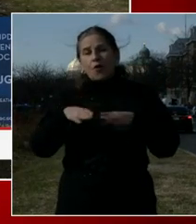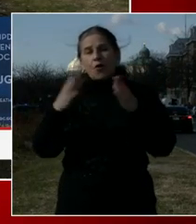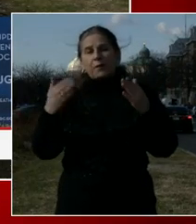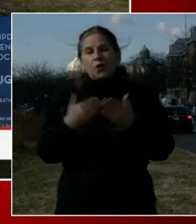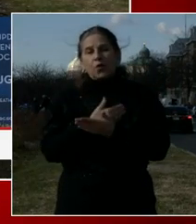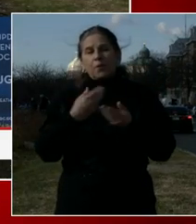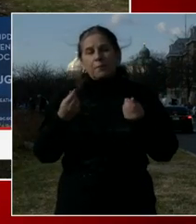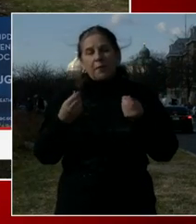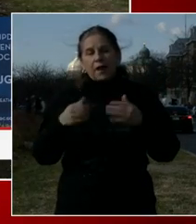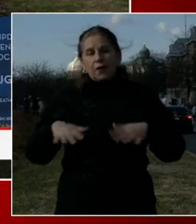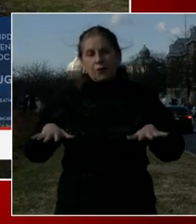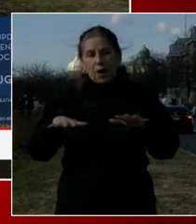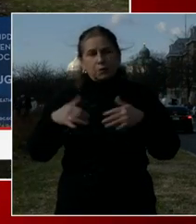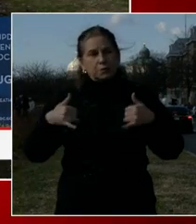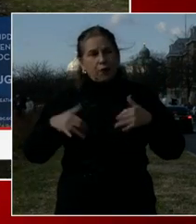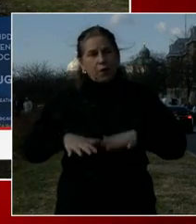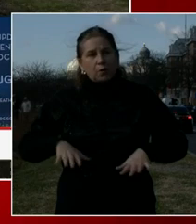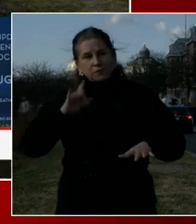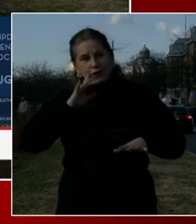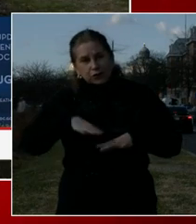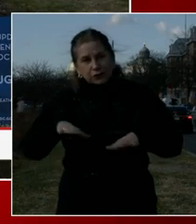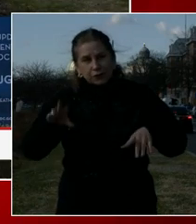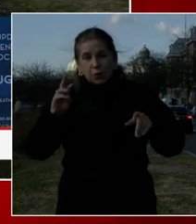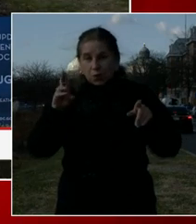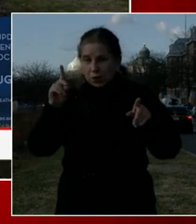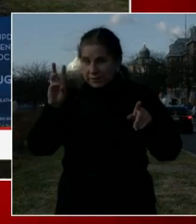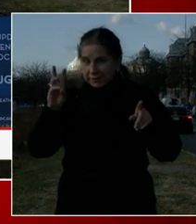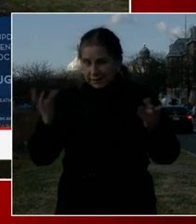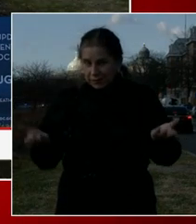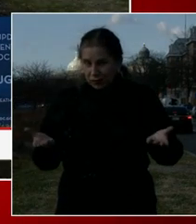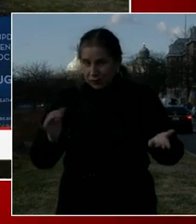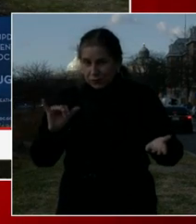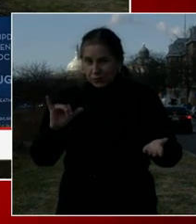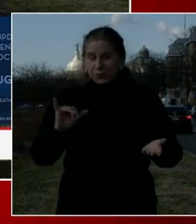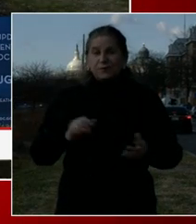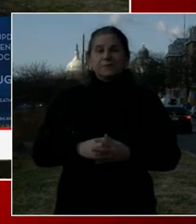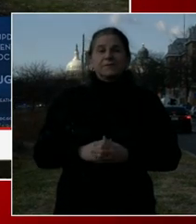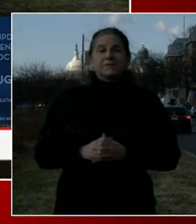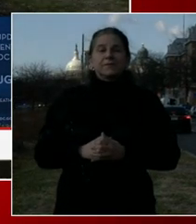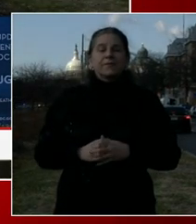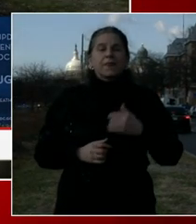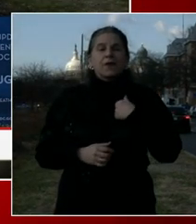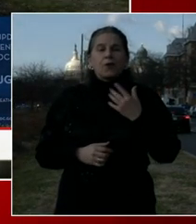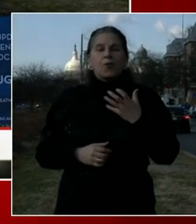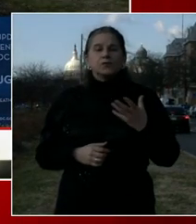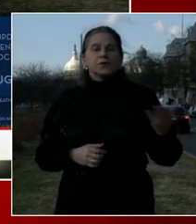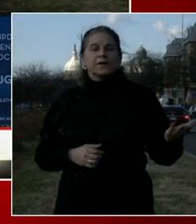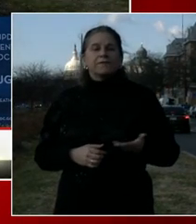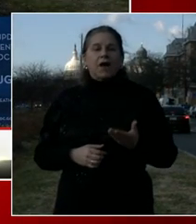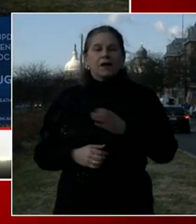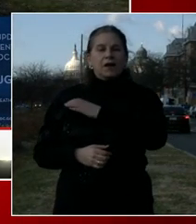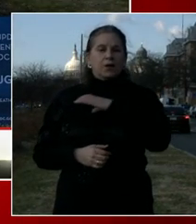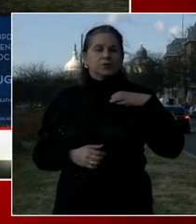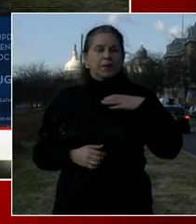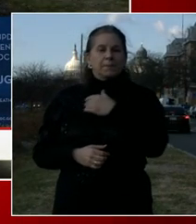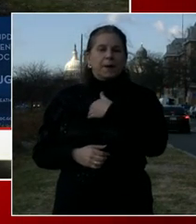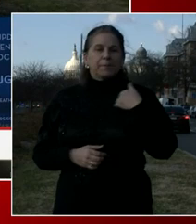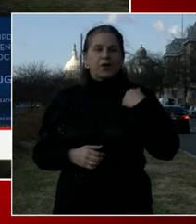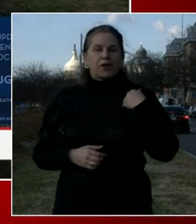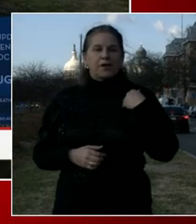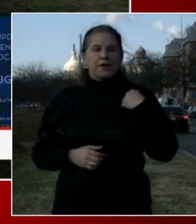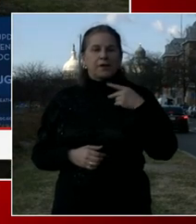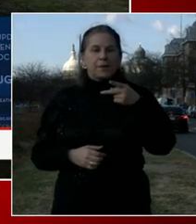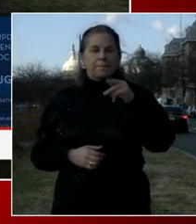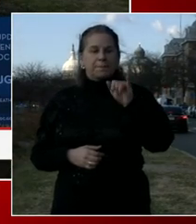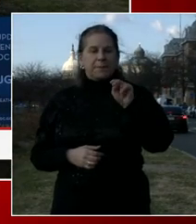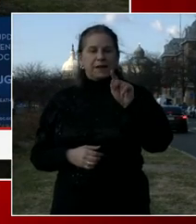enjoy. And we're going to keep on doing that. Uh, we also wanted to invite council member Pinto, whose ward